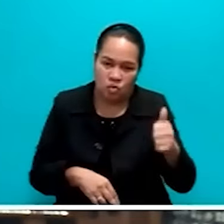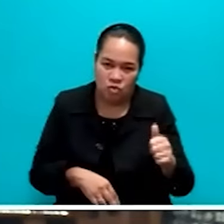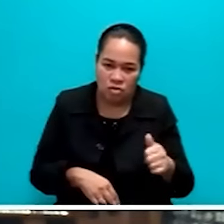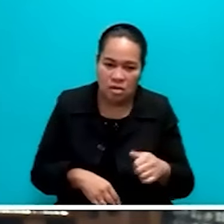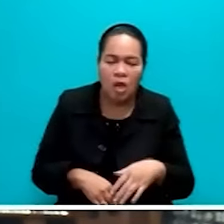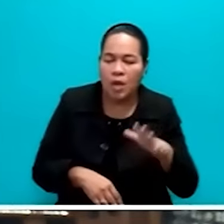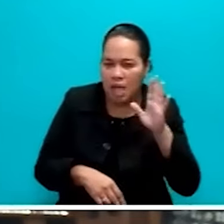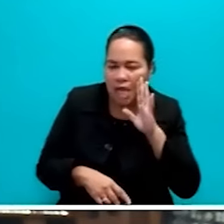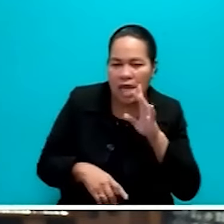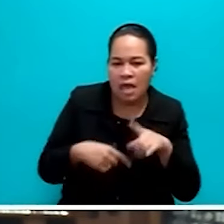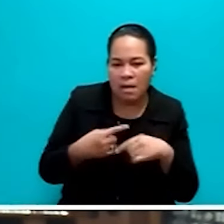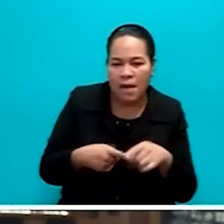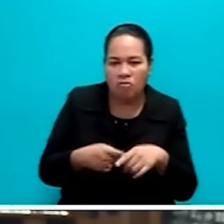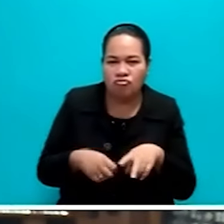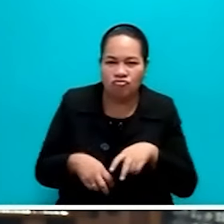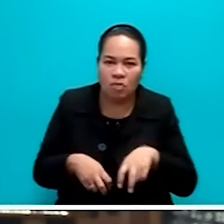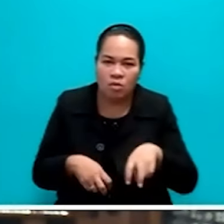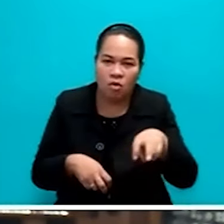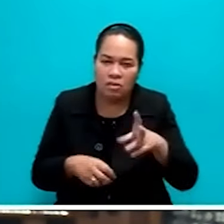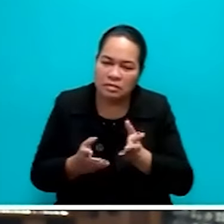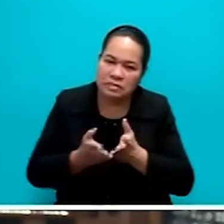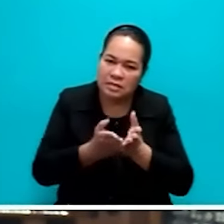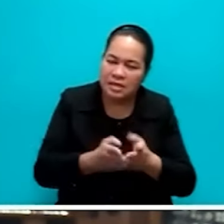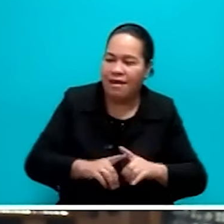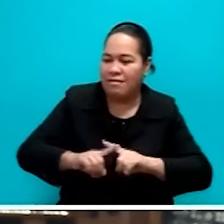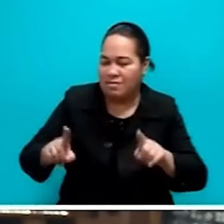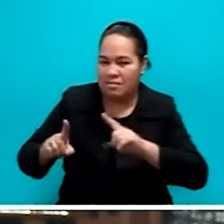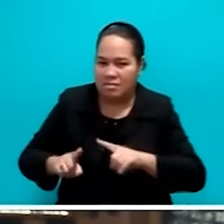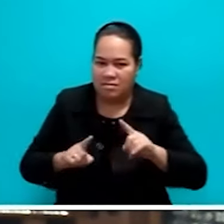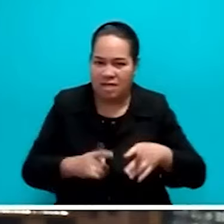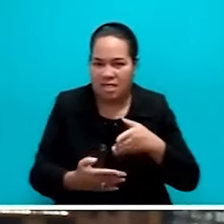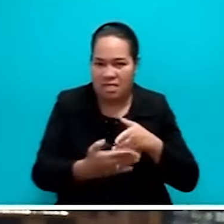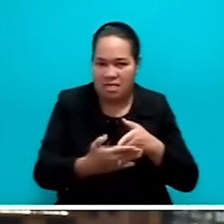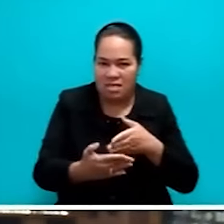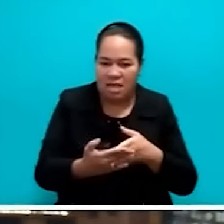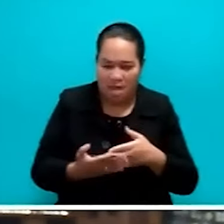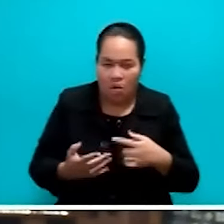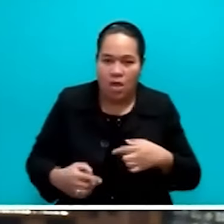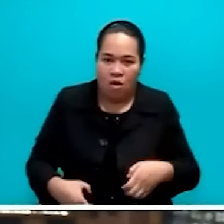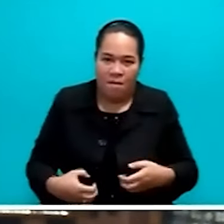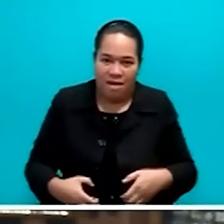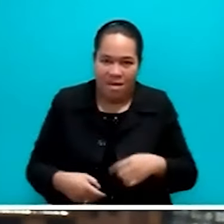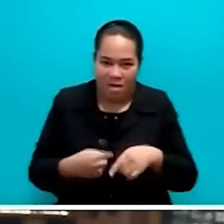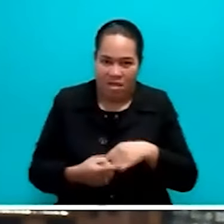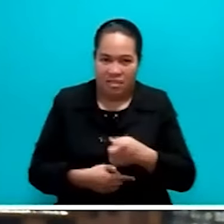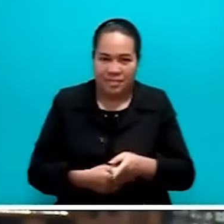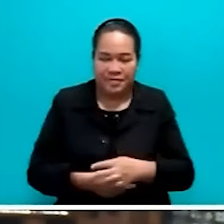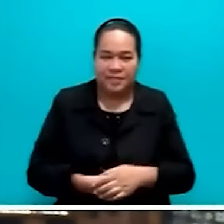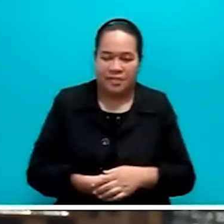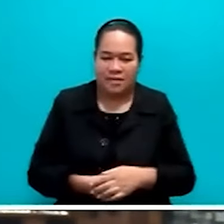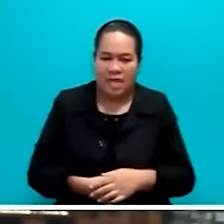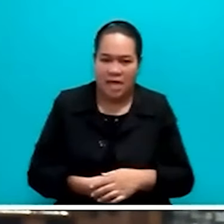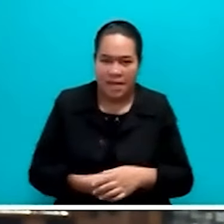and all those other facilities that we now complain about. If I was